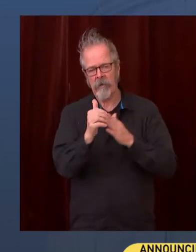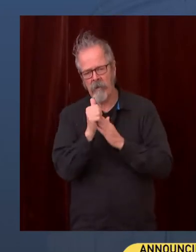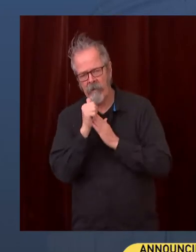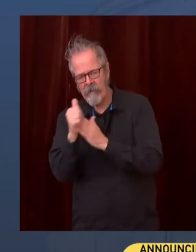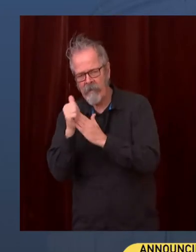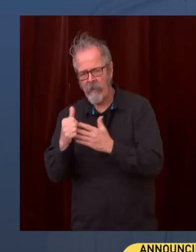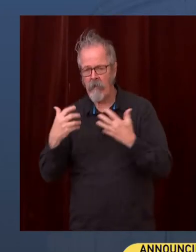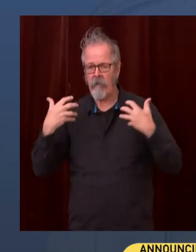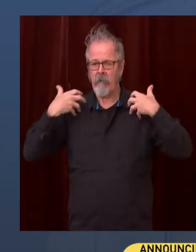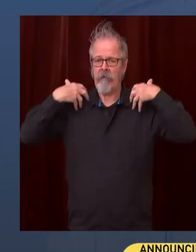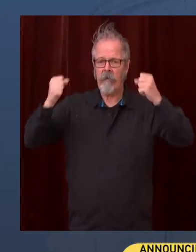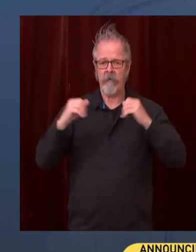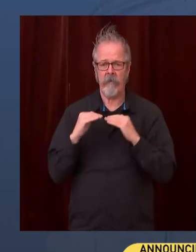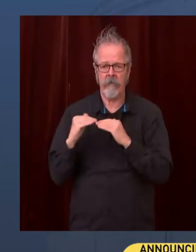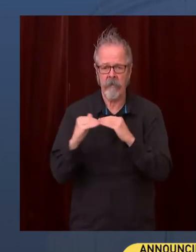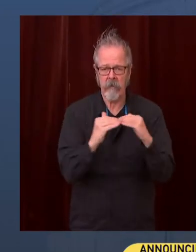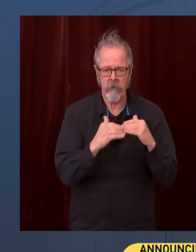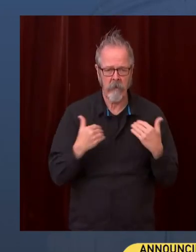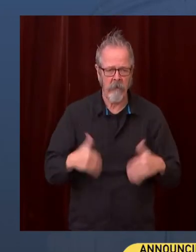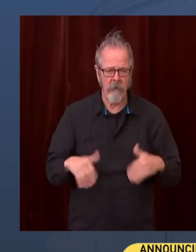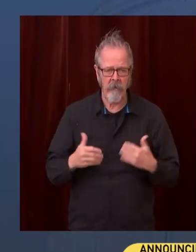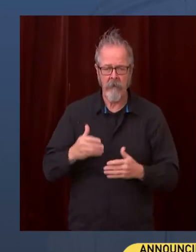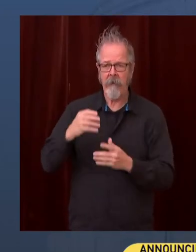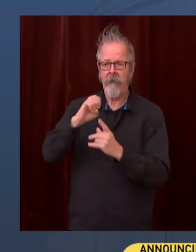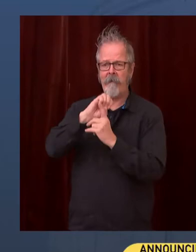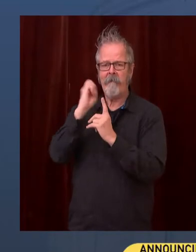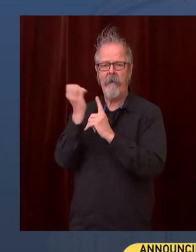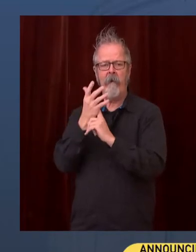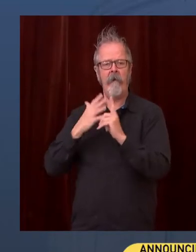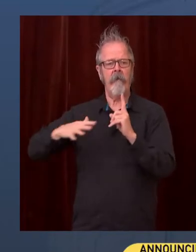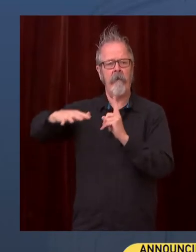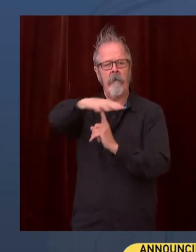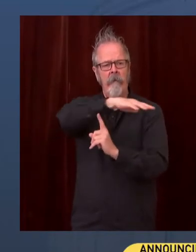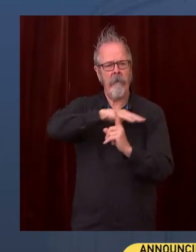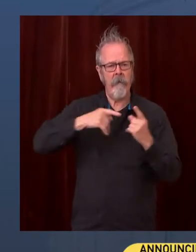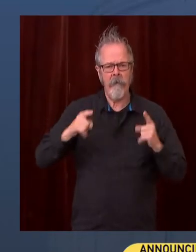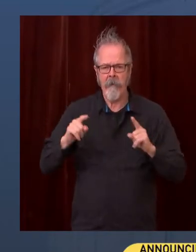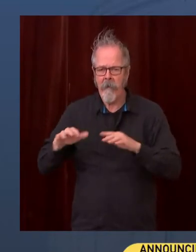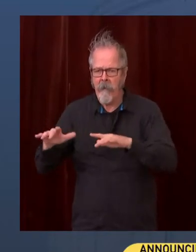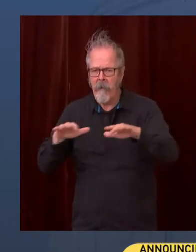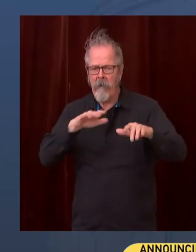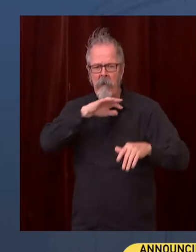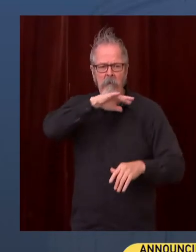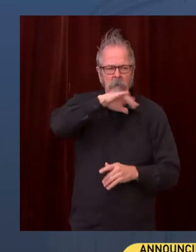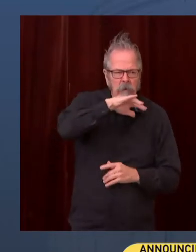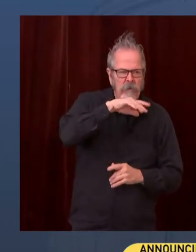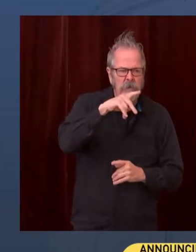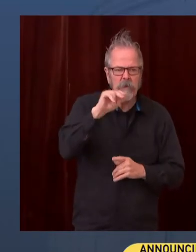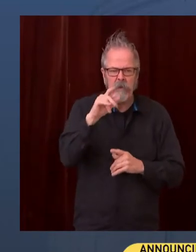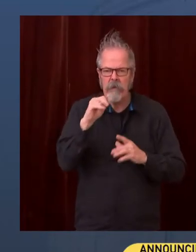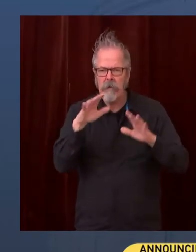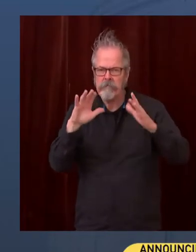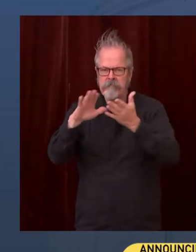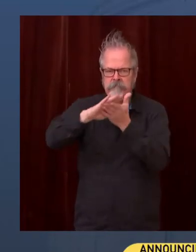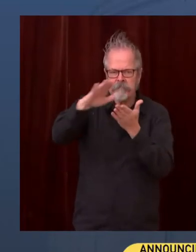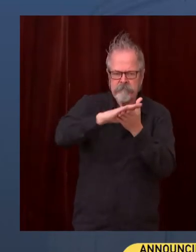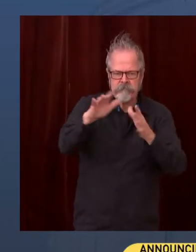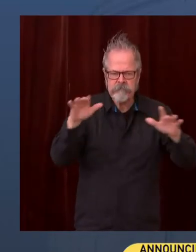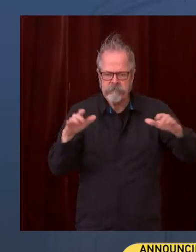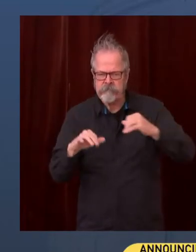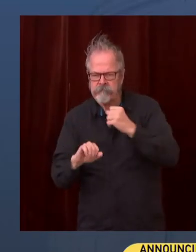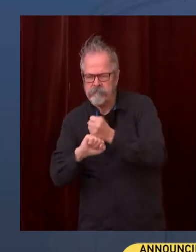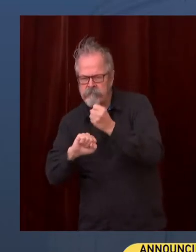health care access, and certainly so many other ways of really making sure that we're ensuring the health and well-being